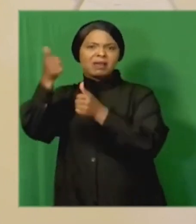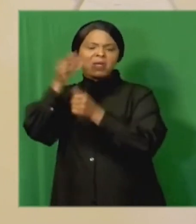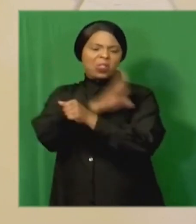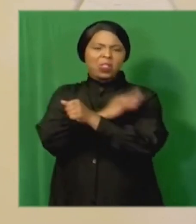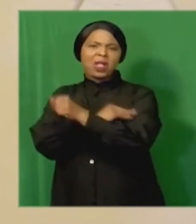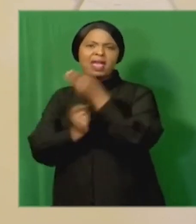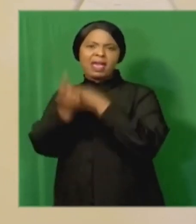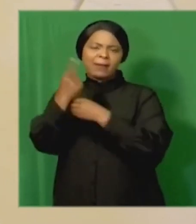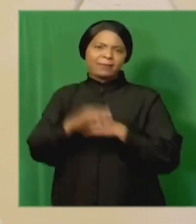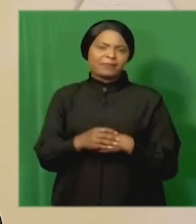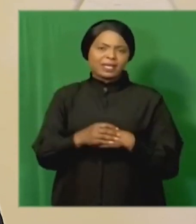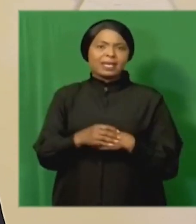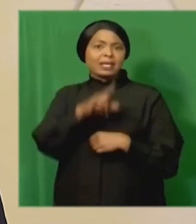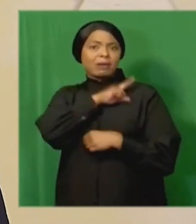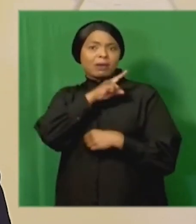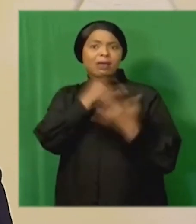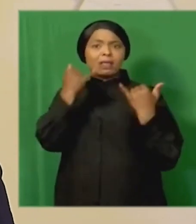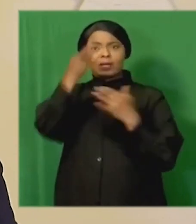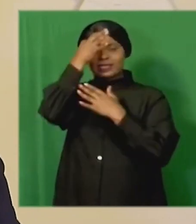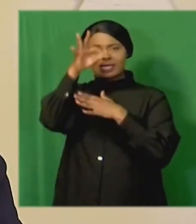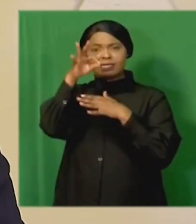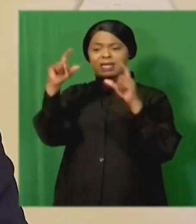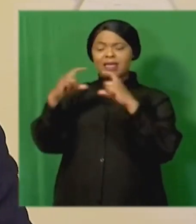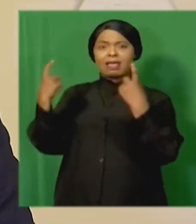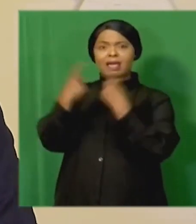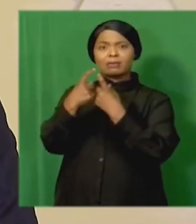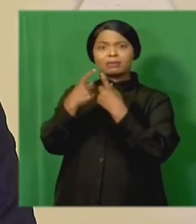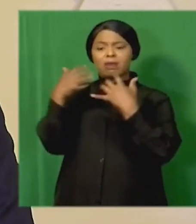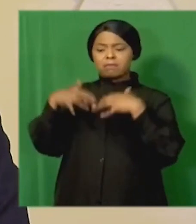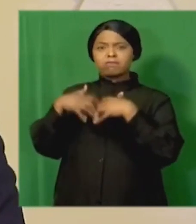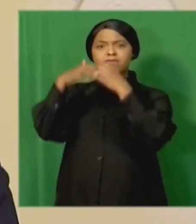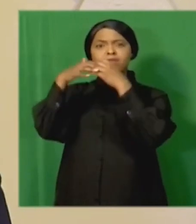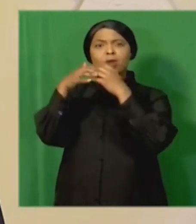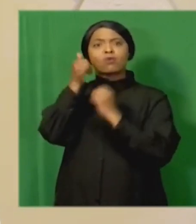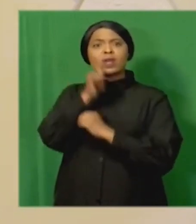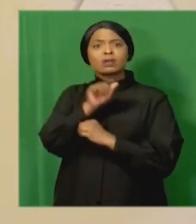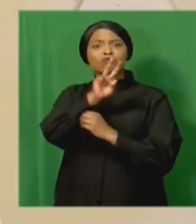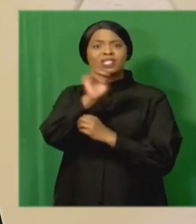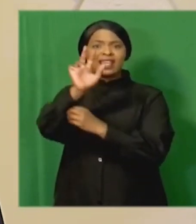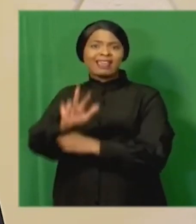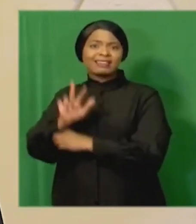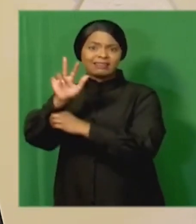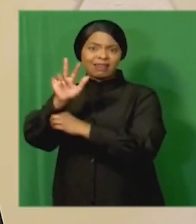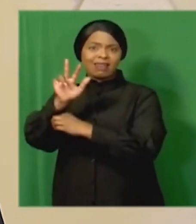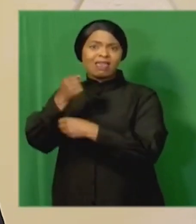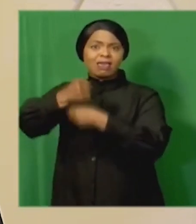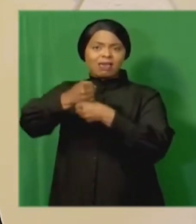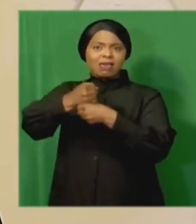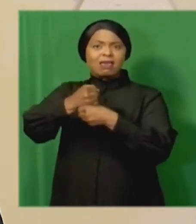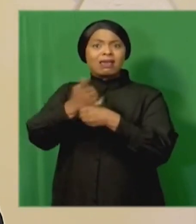That is why, even as the State Capture Commission was being appointed in 2018, this